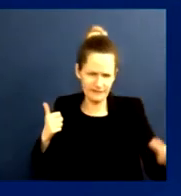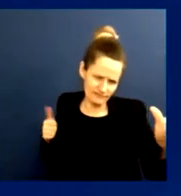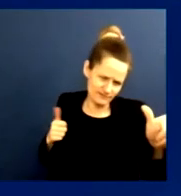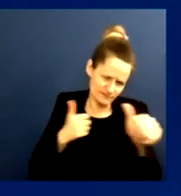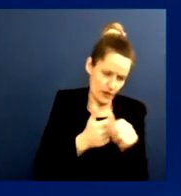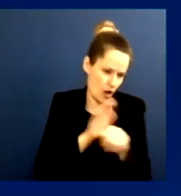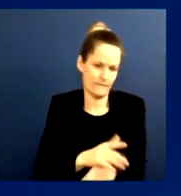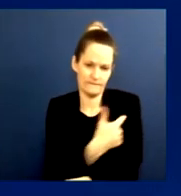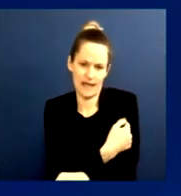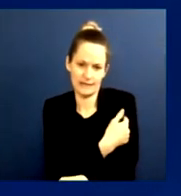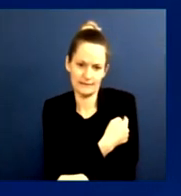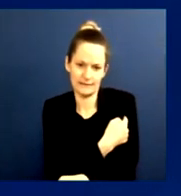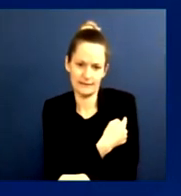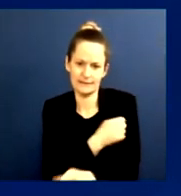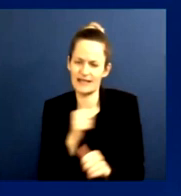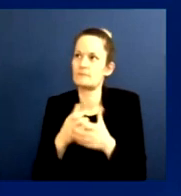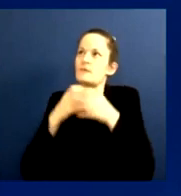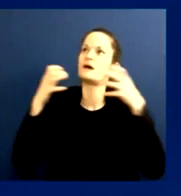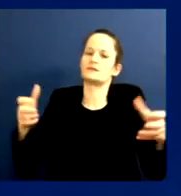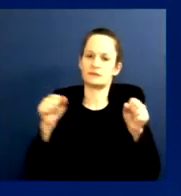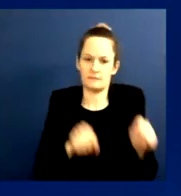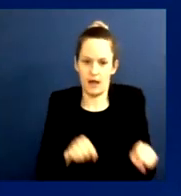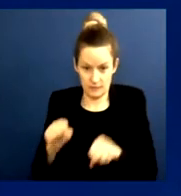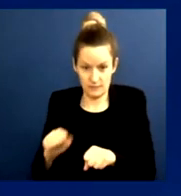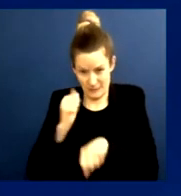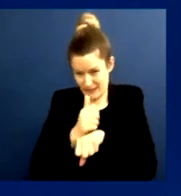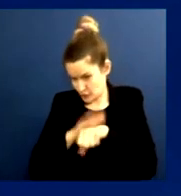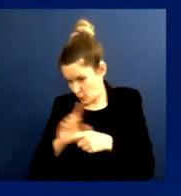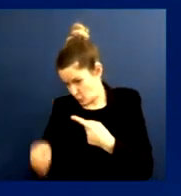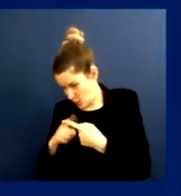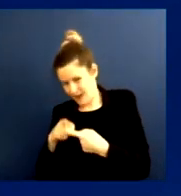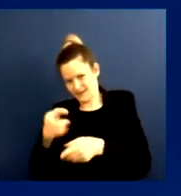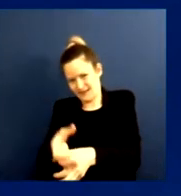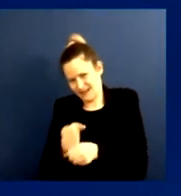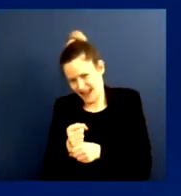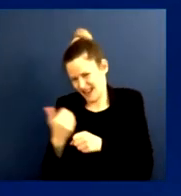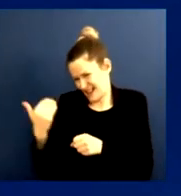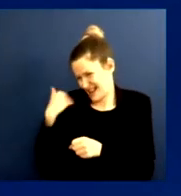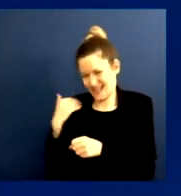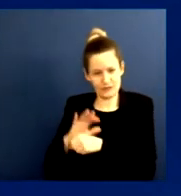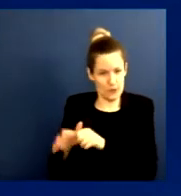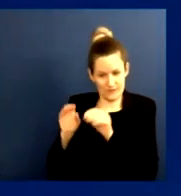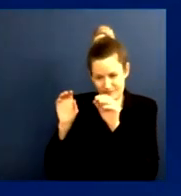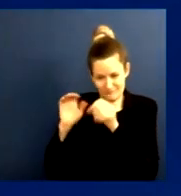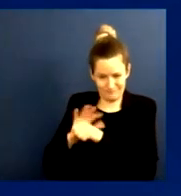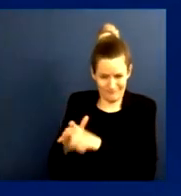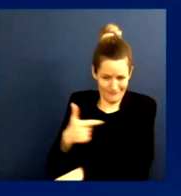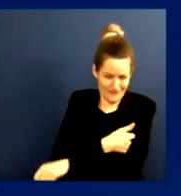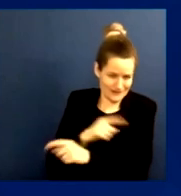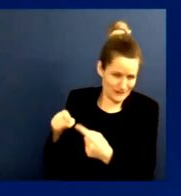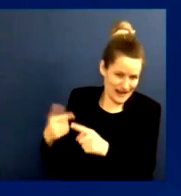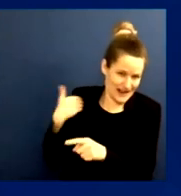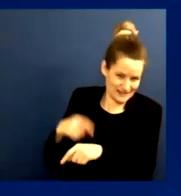personally could be should be based on when they got their last vaccine so importantly right now we're pivoting our language we really want to make sure